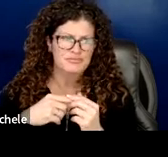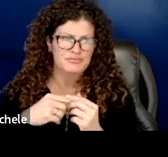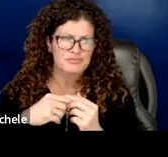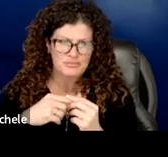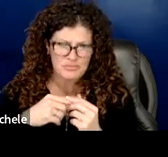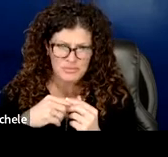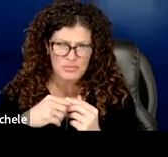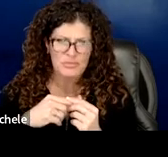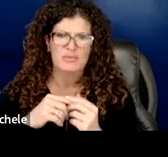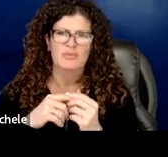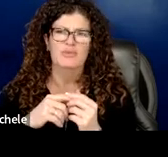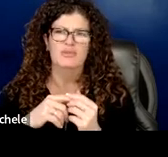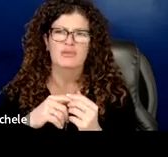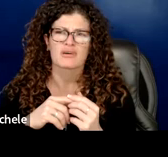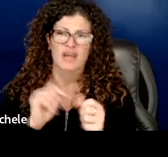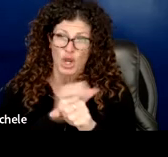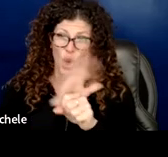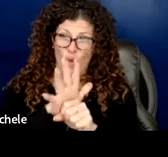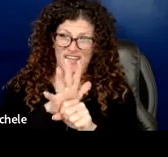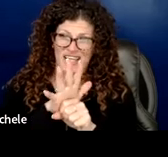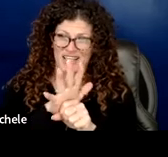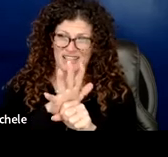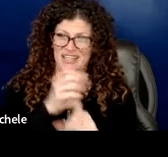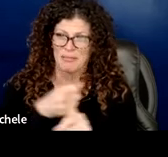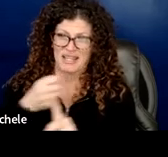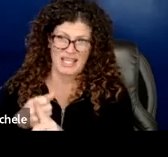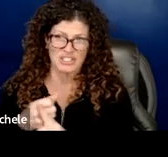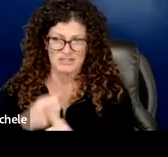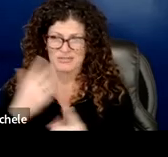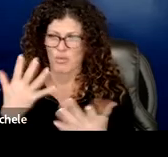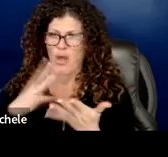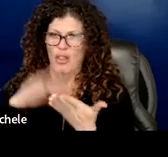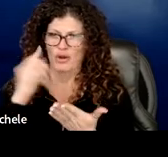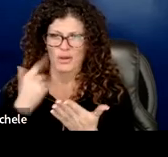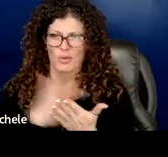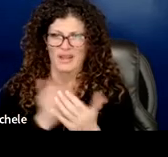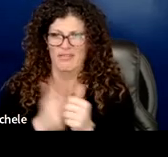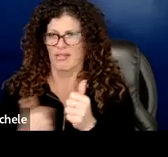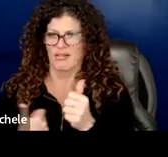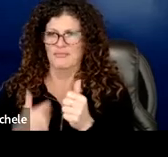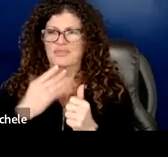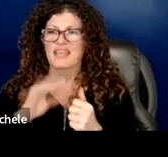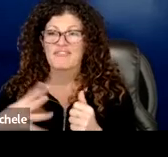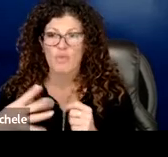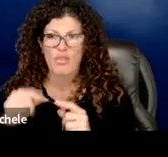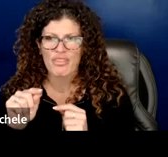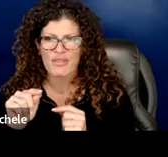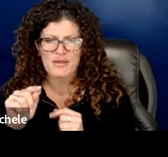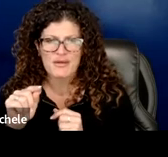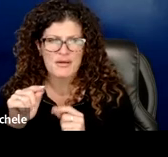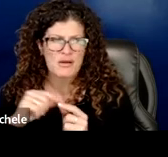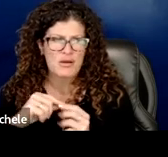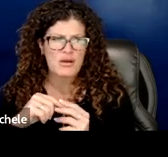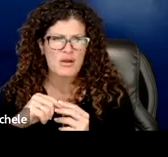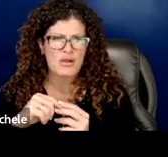from covet is one of those and and you can glance through but in the fourth bullet um is um is